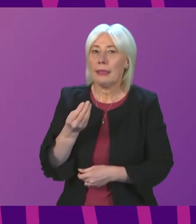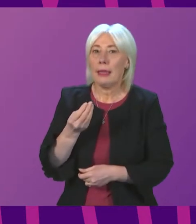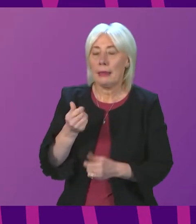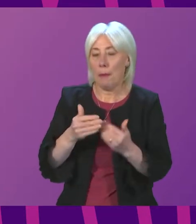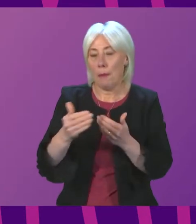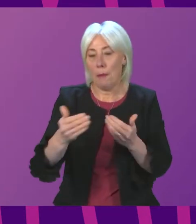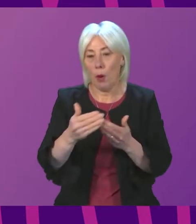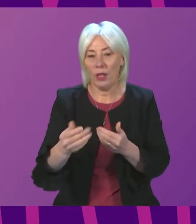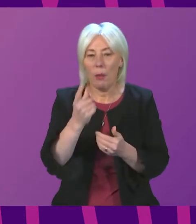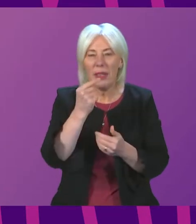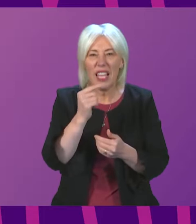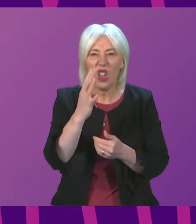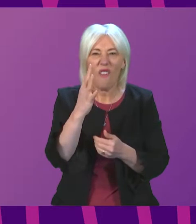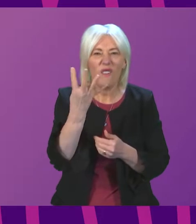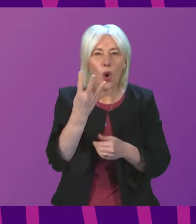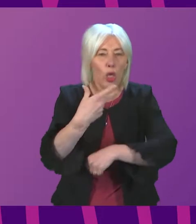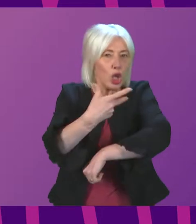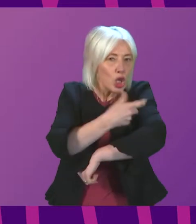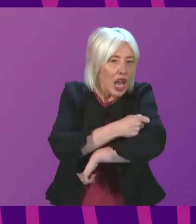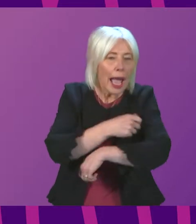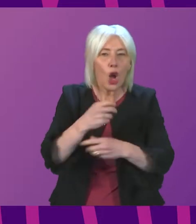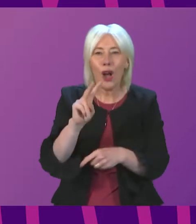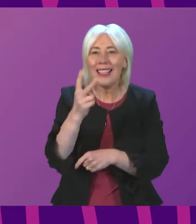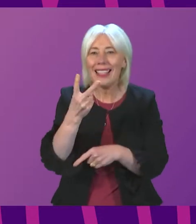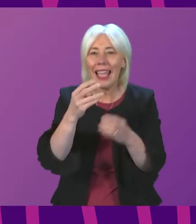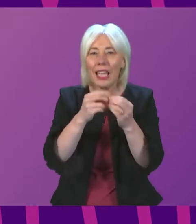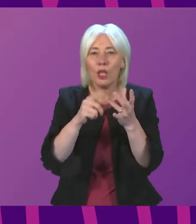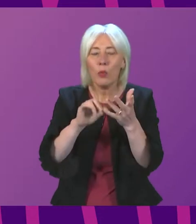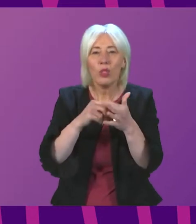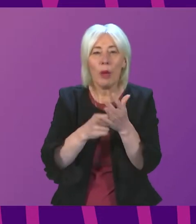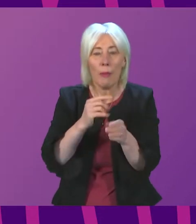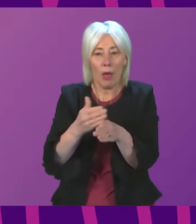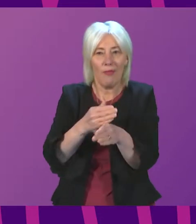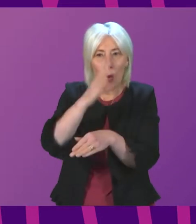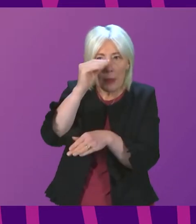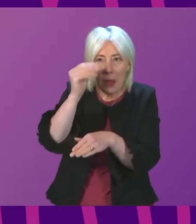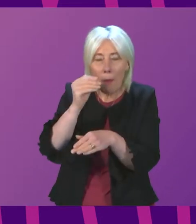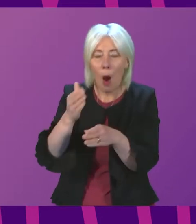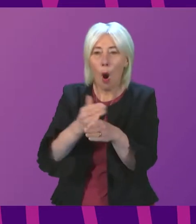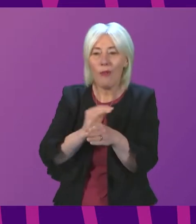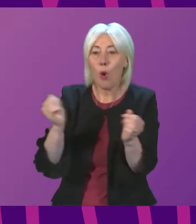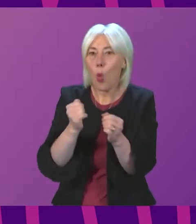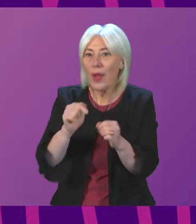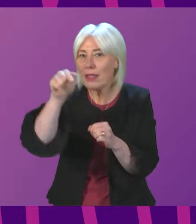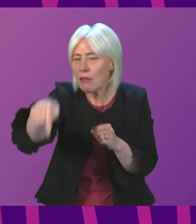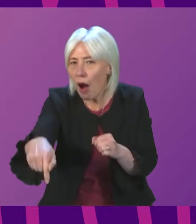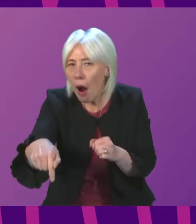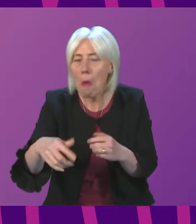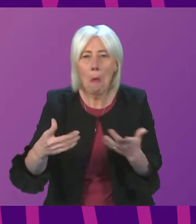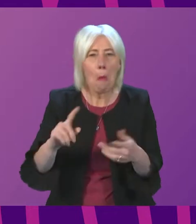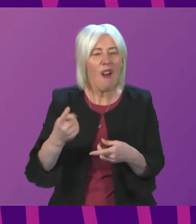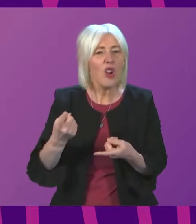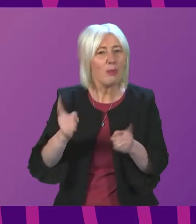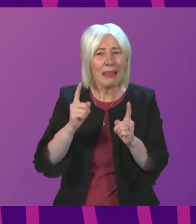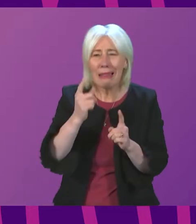might need a fourth JAG or a second booster, either before the summer or maybe perhaps before next winter. I just wonder if the First Minister could